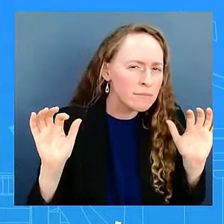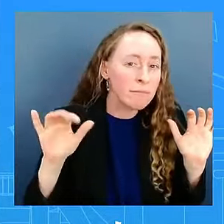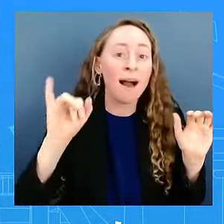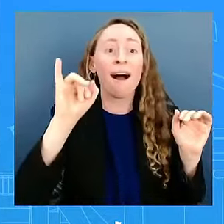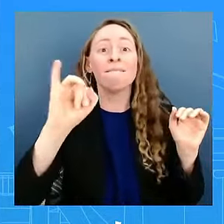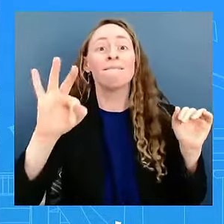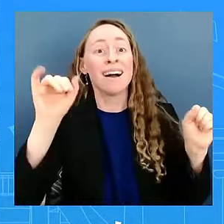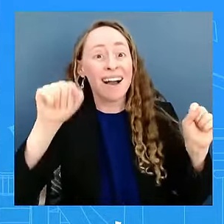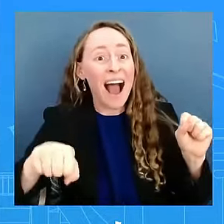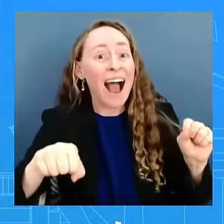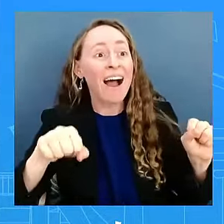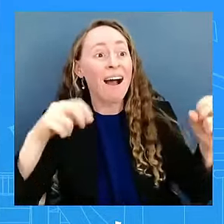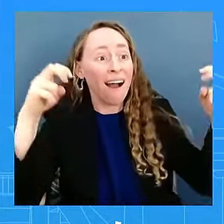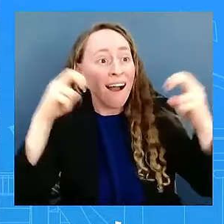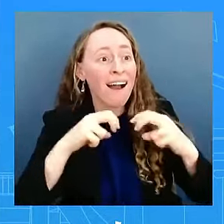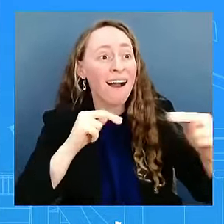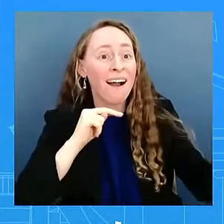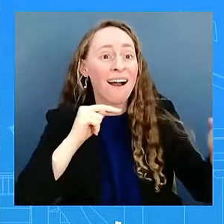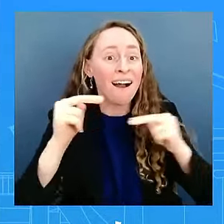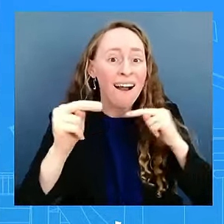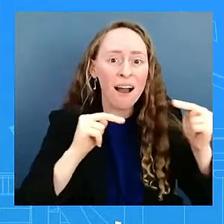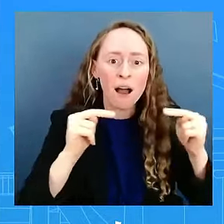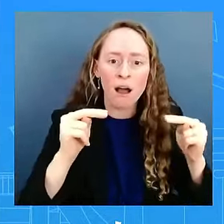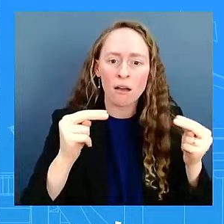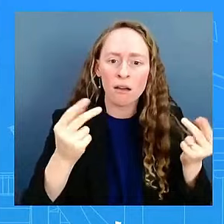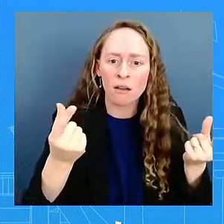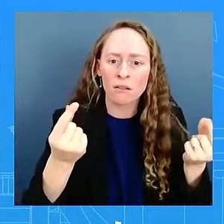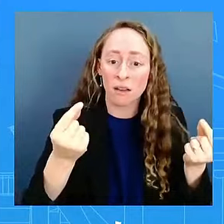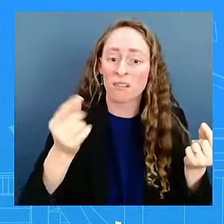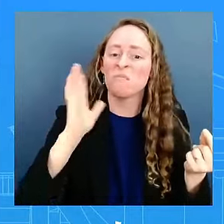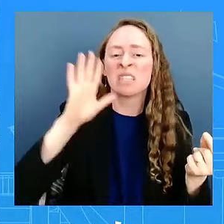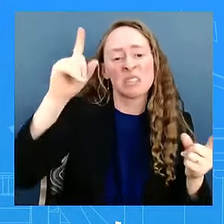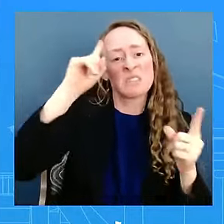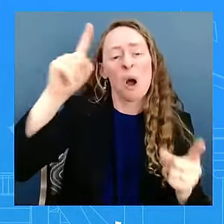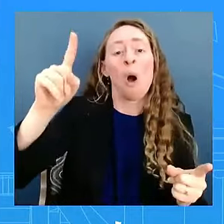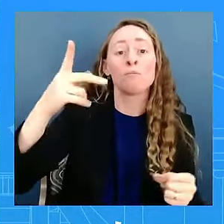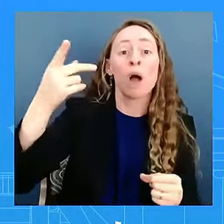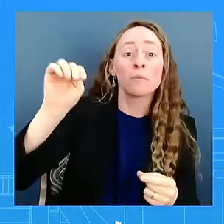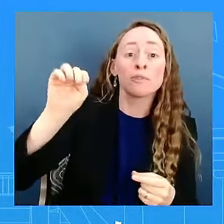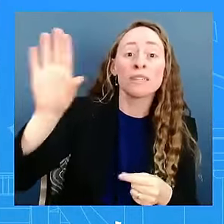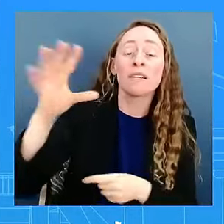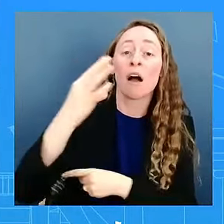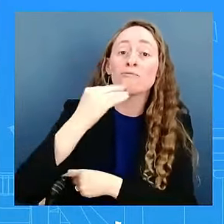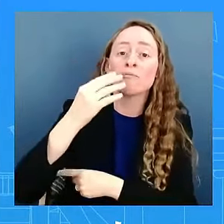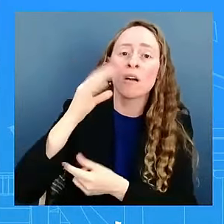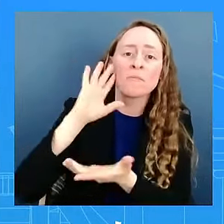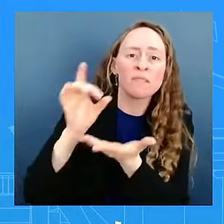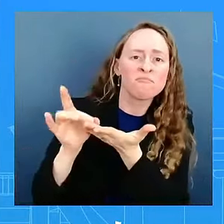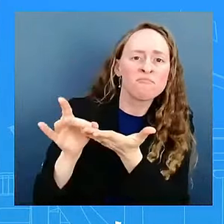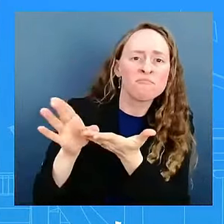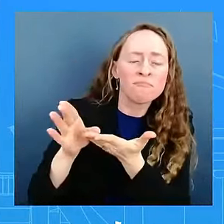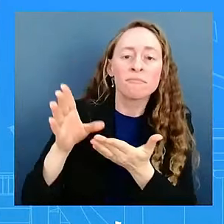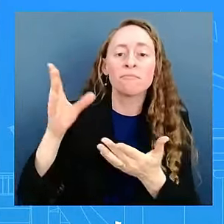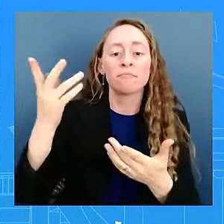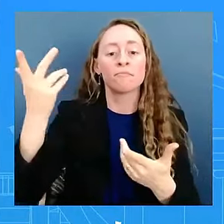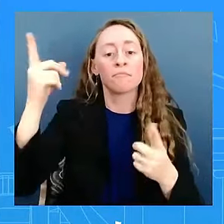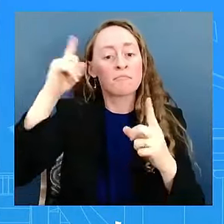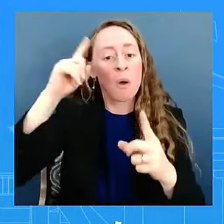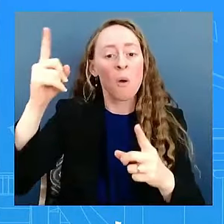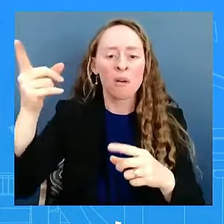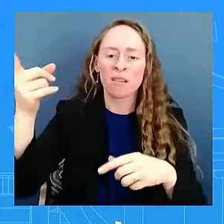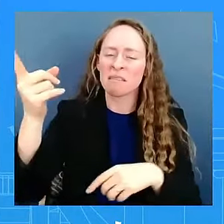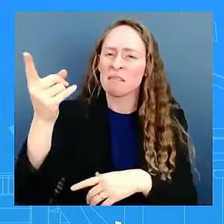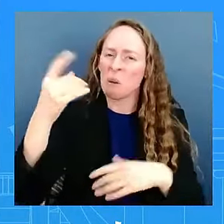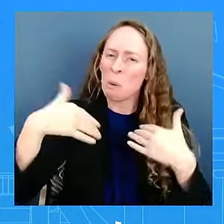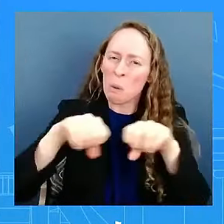and he possibly continues on trial for corruption and goes to prison. Does the president still believe